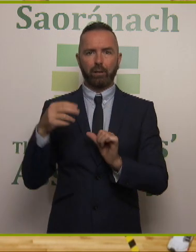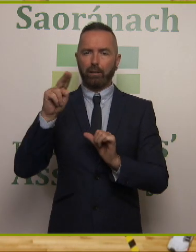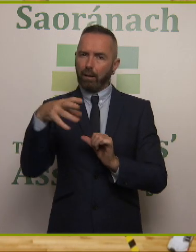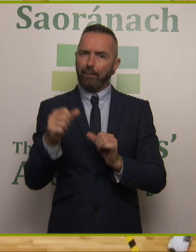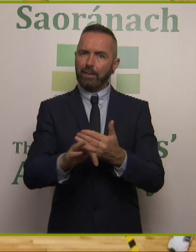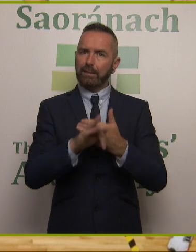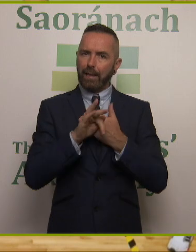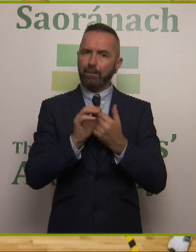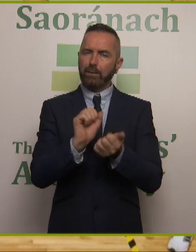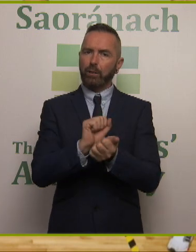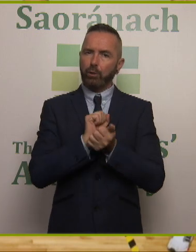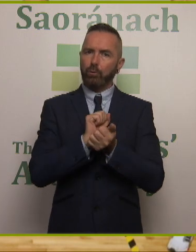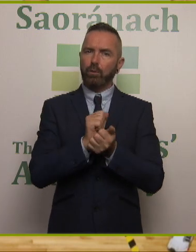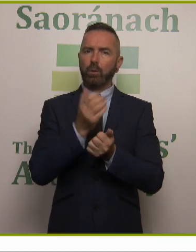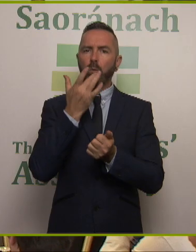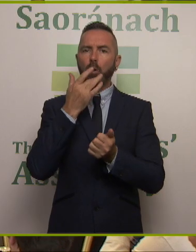drinking water supply.